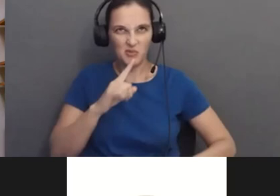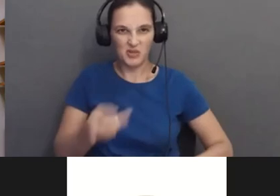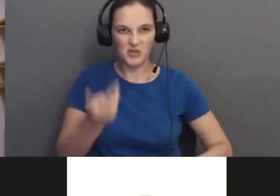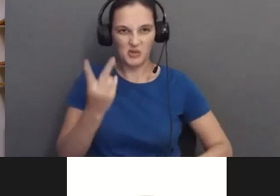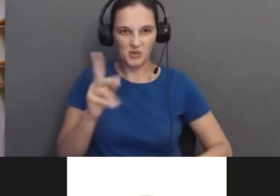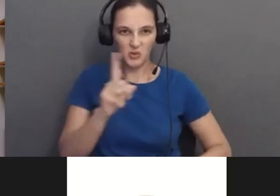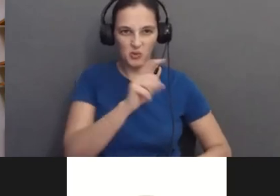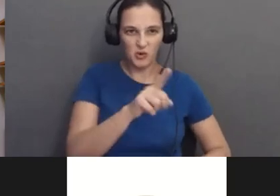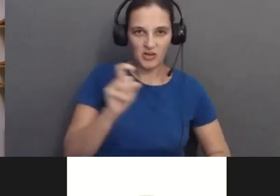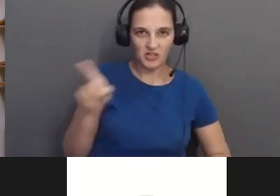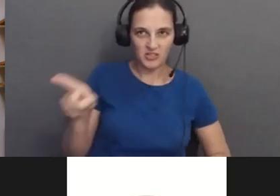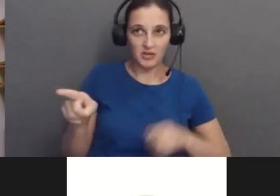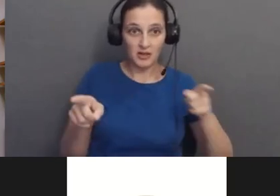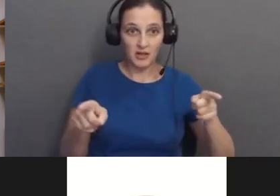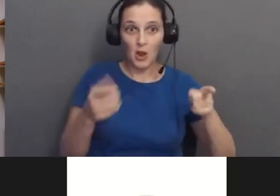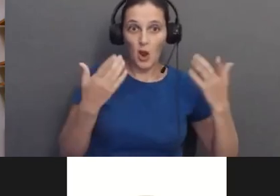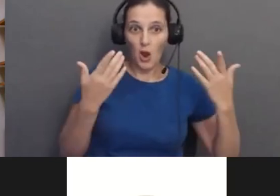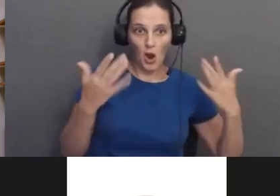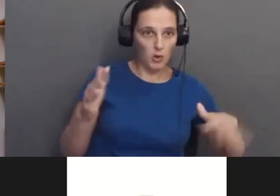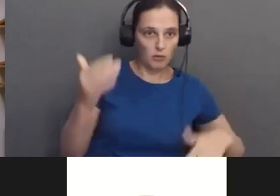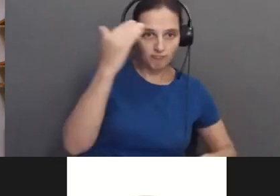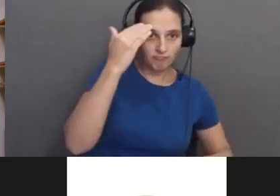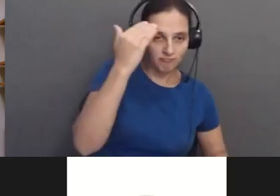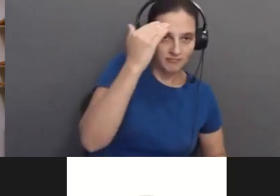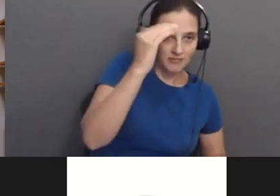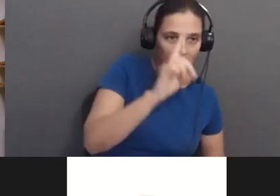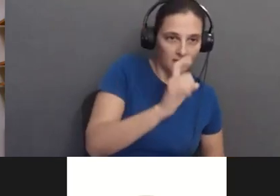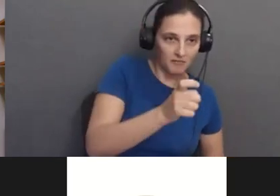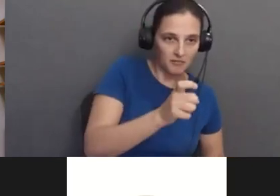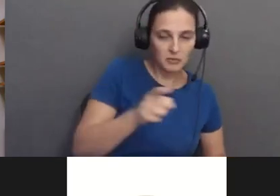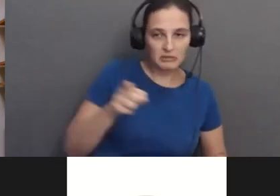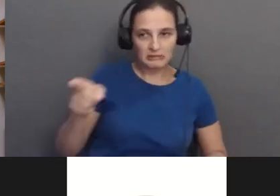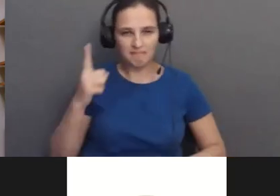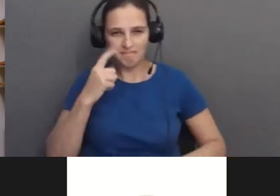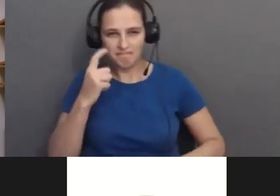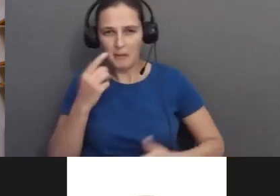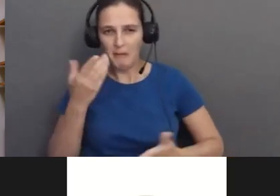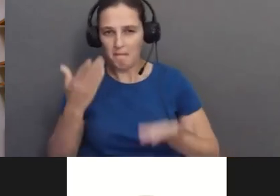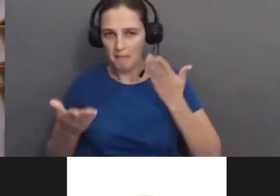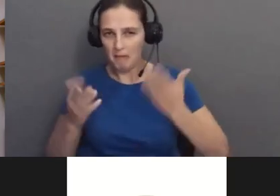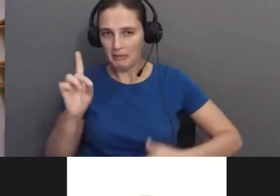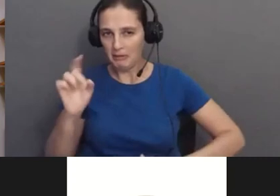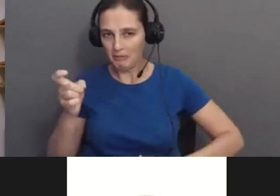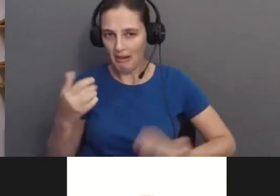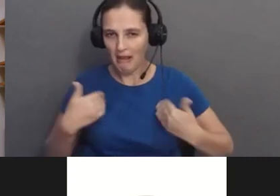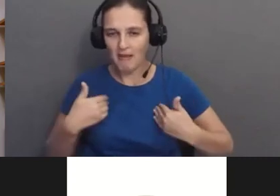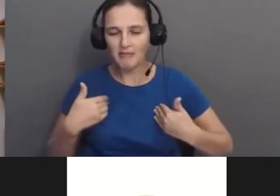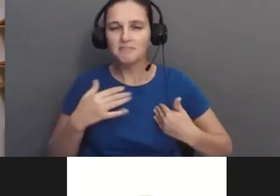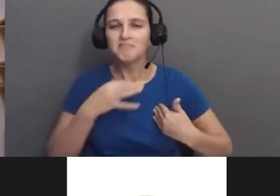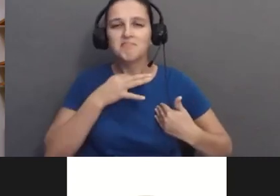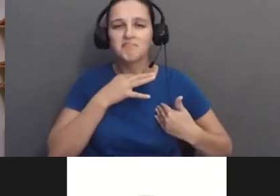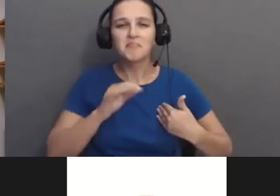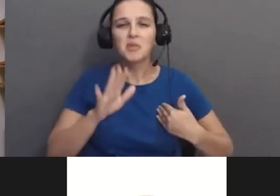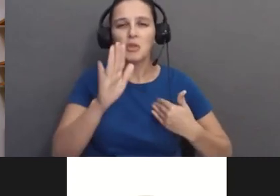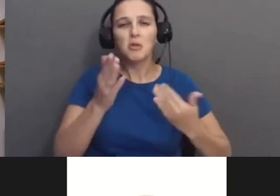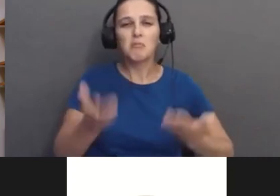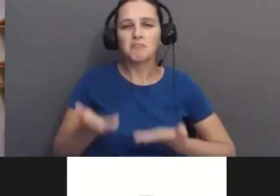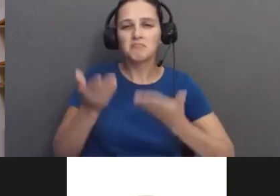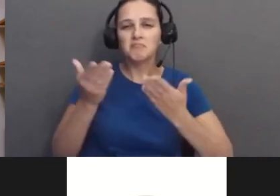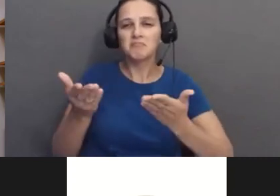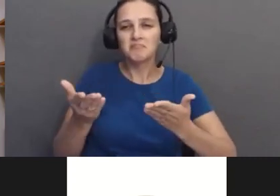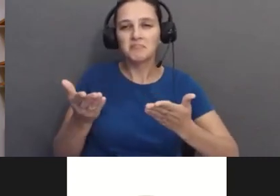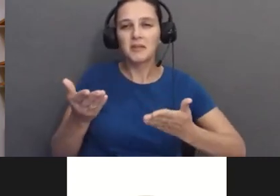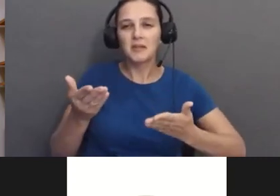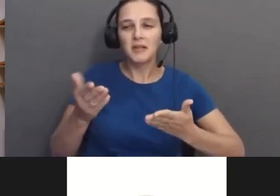already know you're diagnosed, and one is if you think you might be, what would you recommend as the best first next